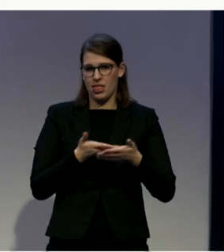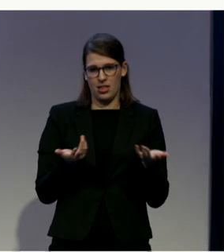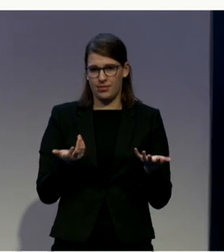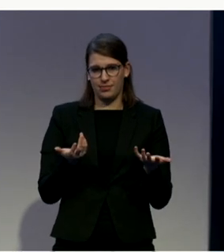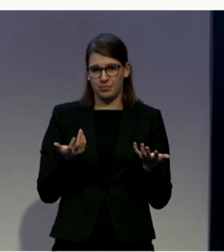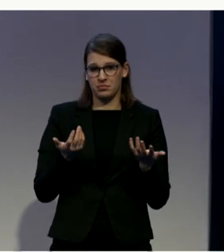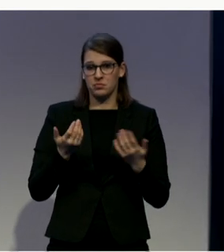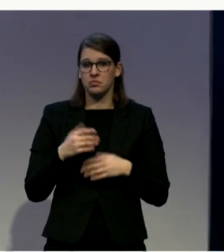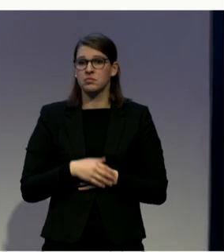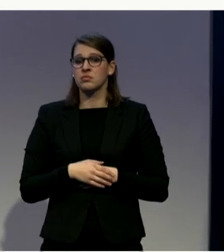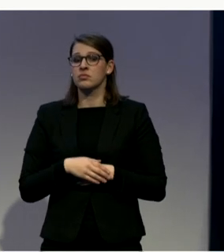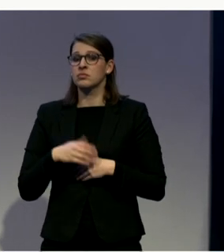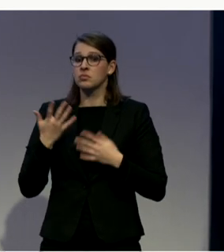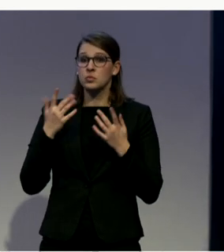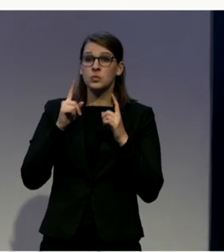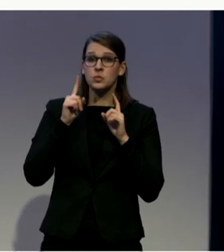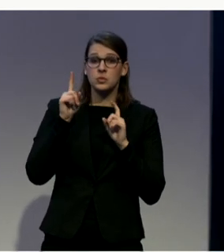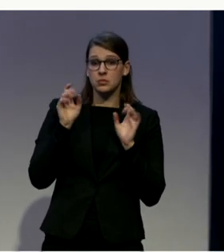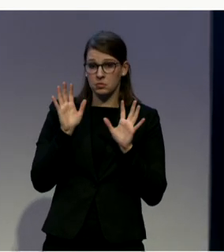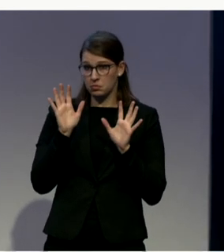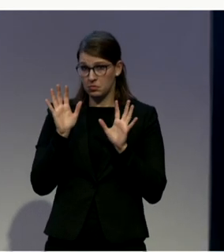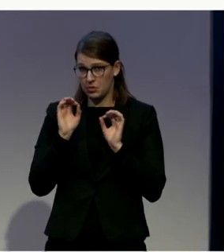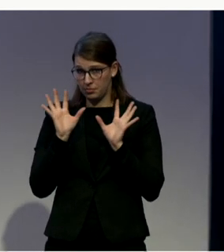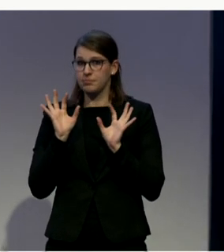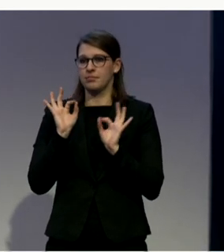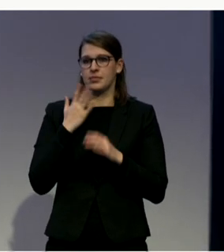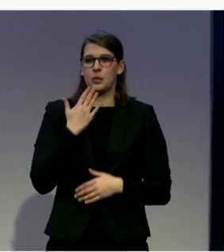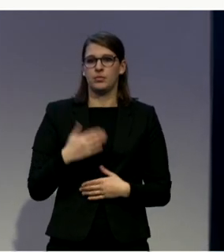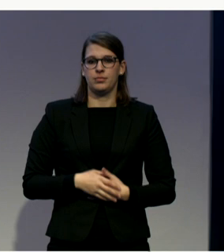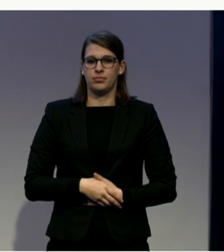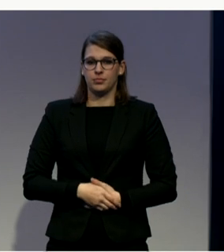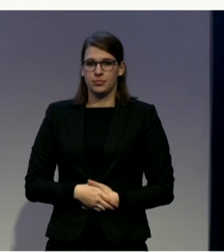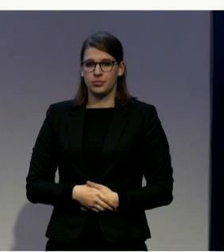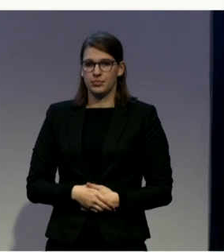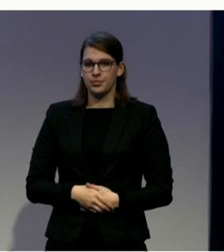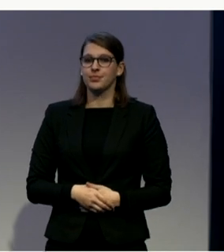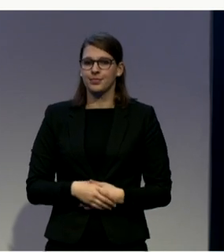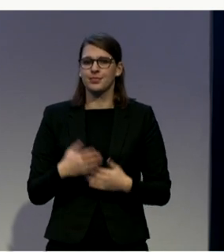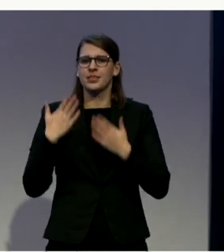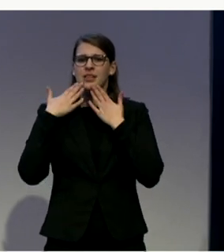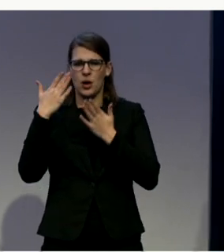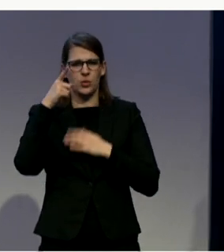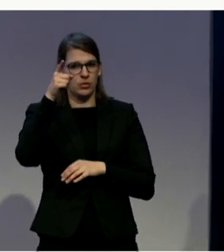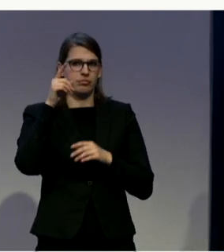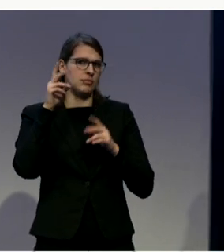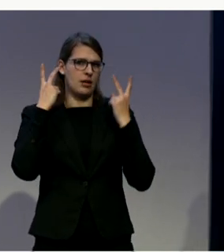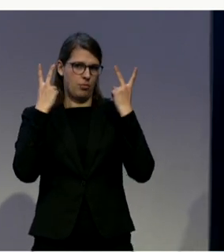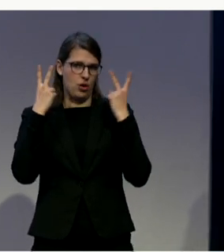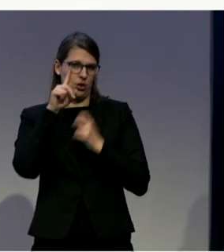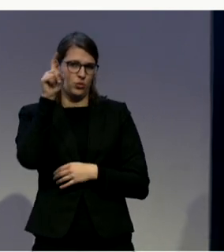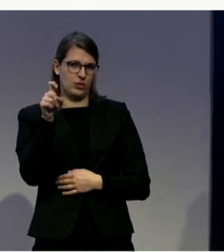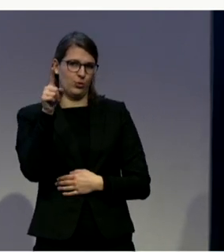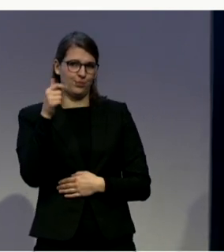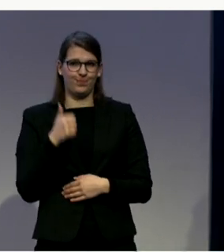Good? Yeah. Thank you. Thank you for bringing up this question. what makes it even more difficult